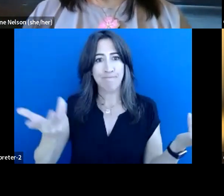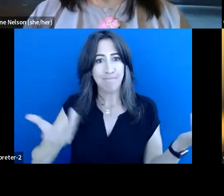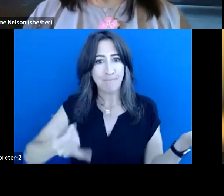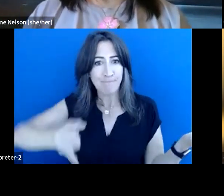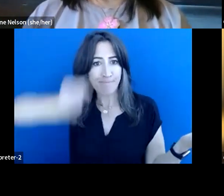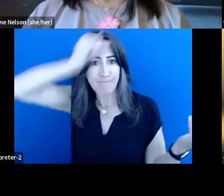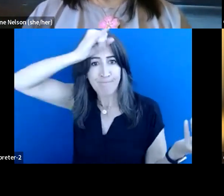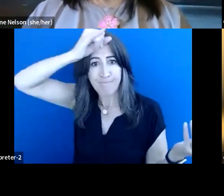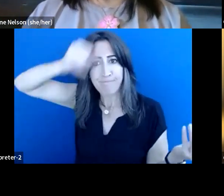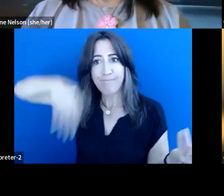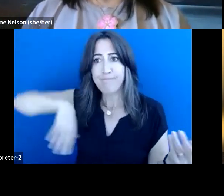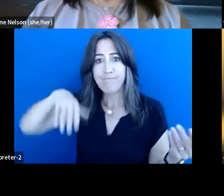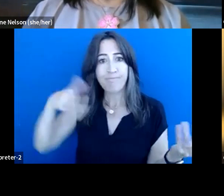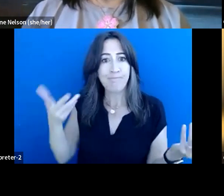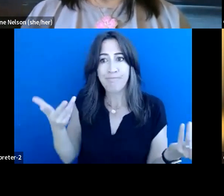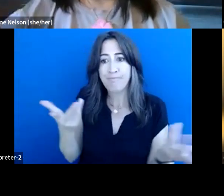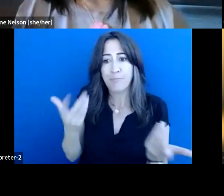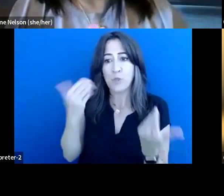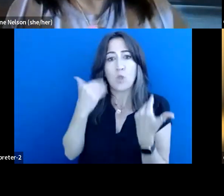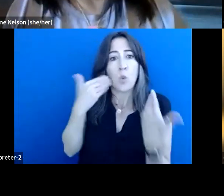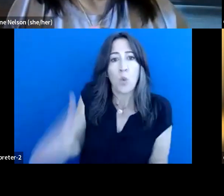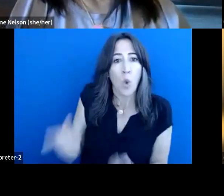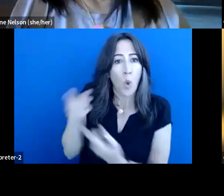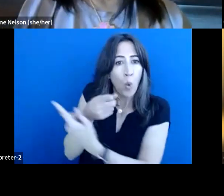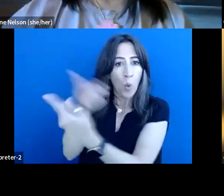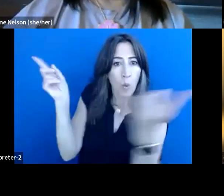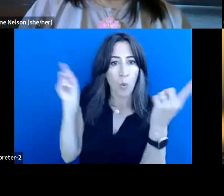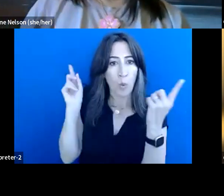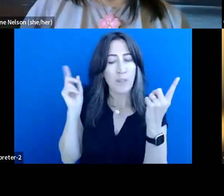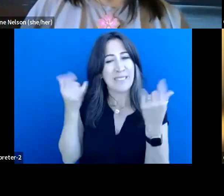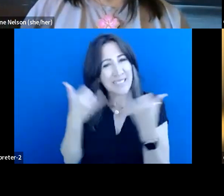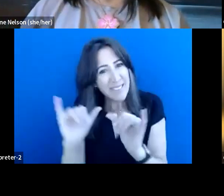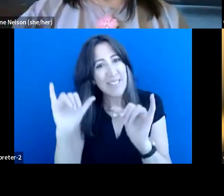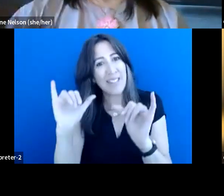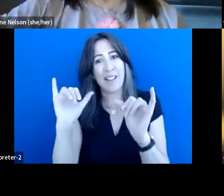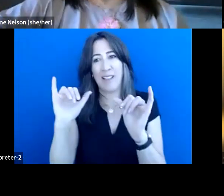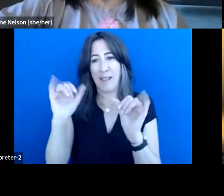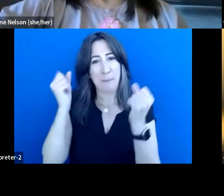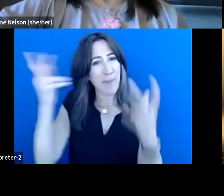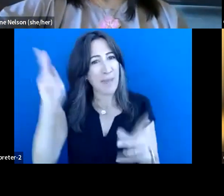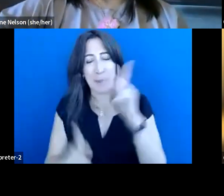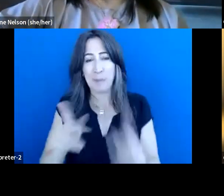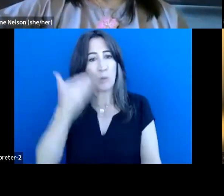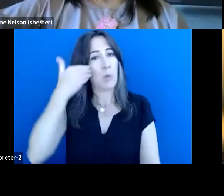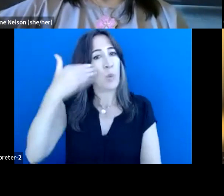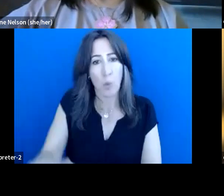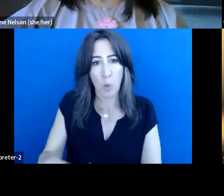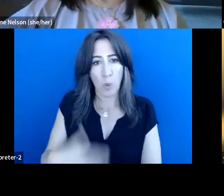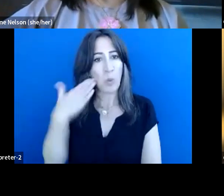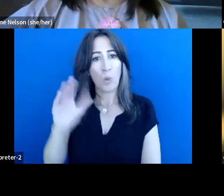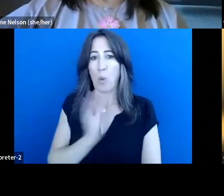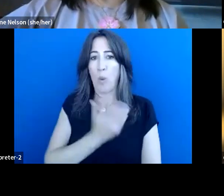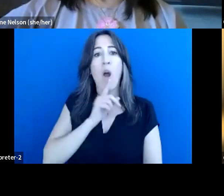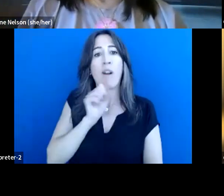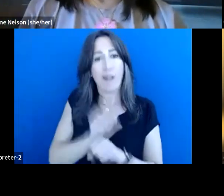way, you know, cultural, uh, understanding of, uh, history of who we are. I mean, the